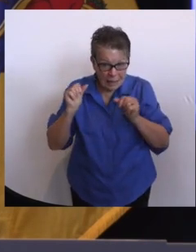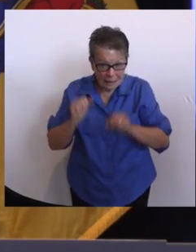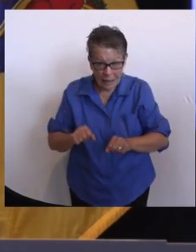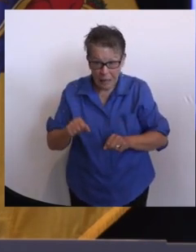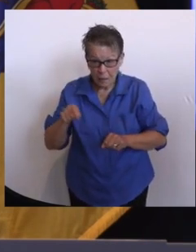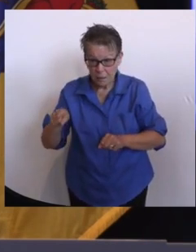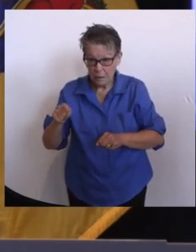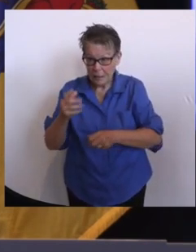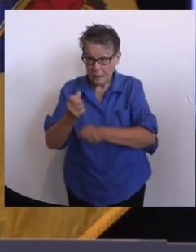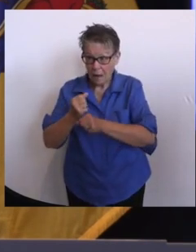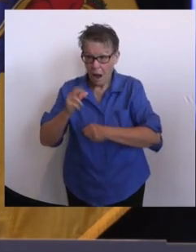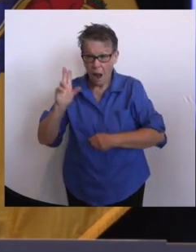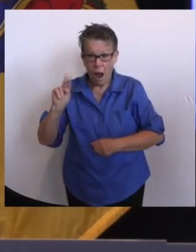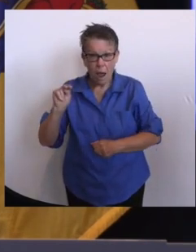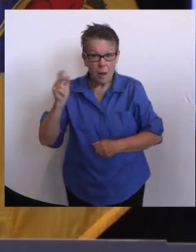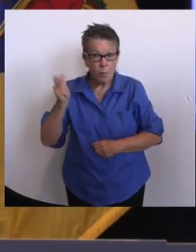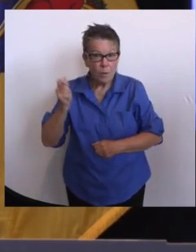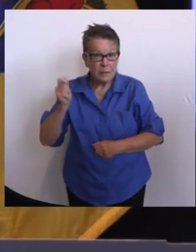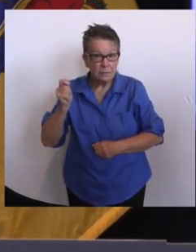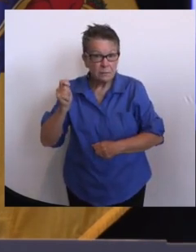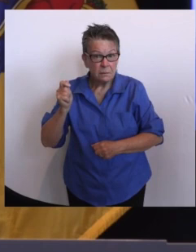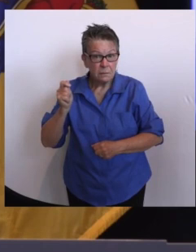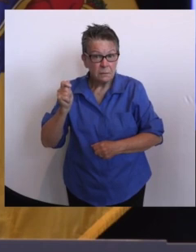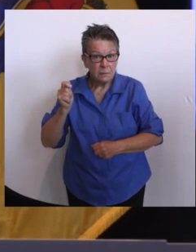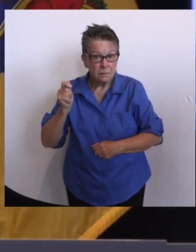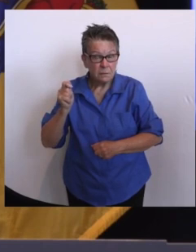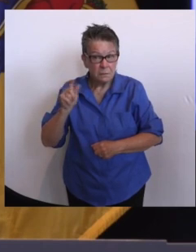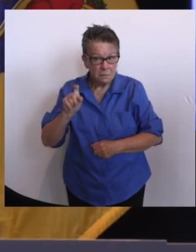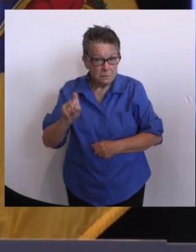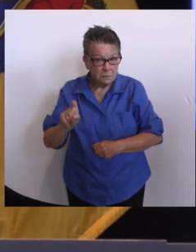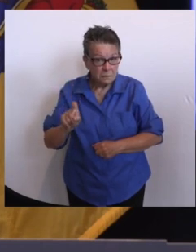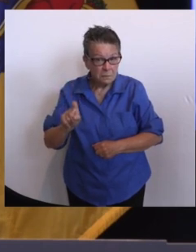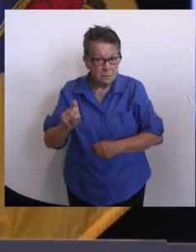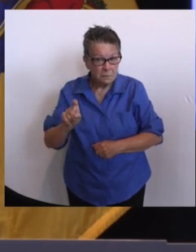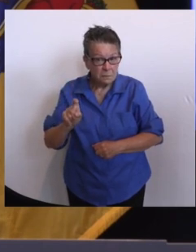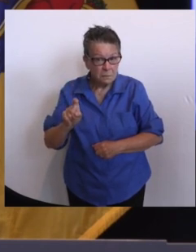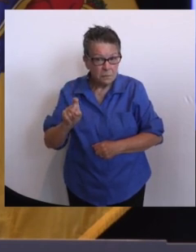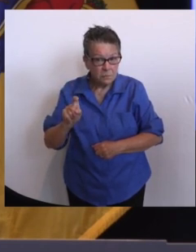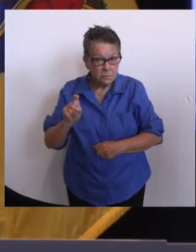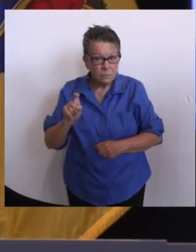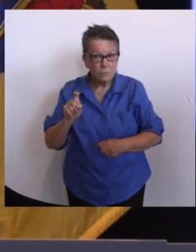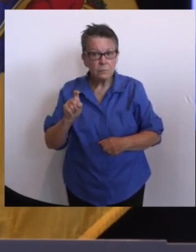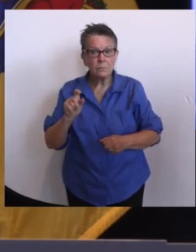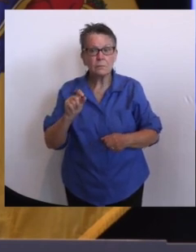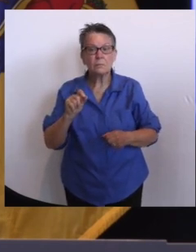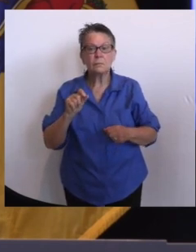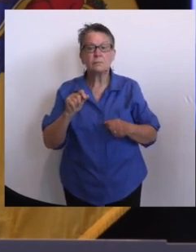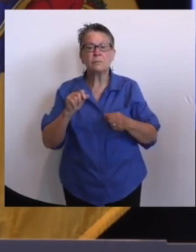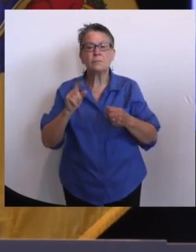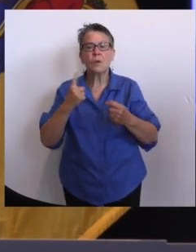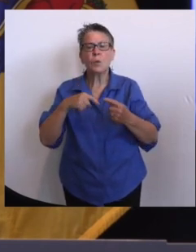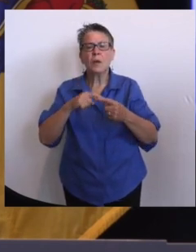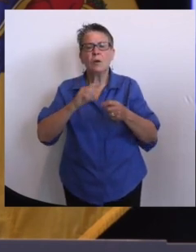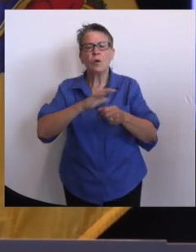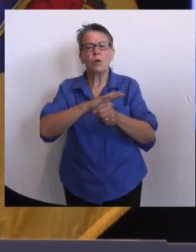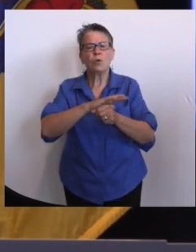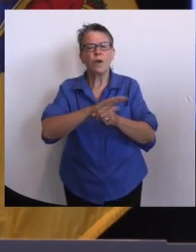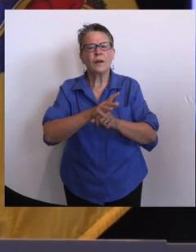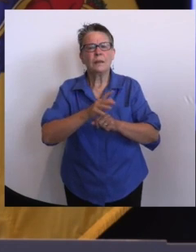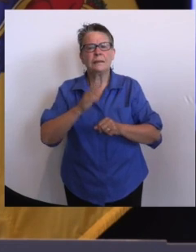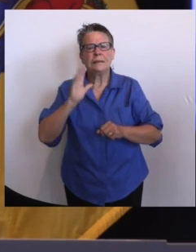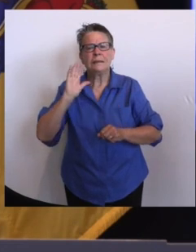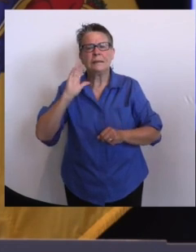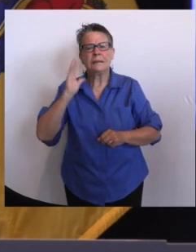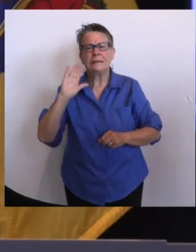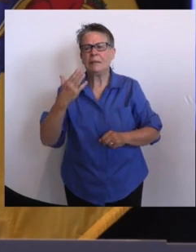similar to what I just asked Dr. Liveschitz, at what point does the COVID picture to you, uh, seem more to resemble the flu, or do you feel that your